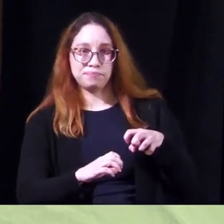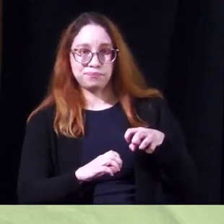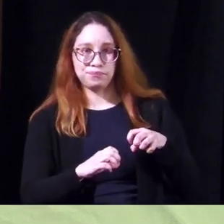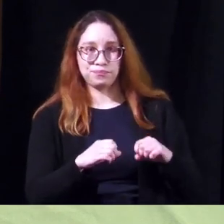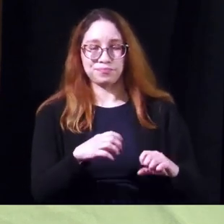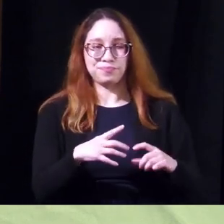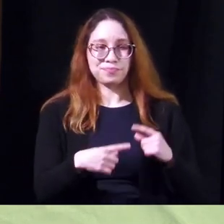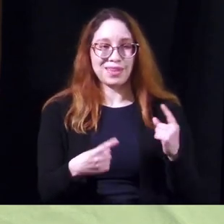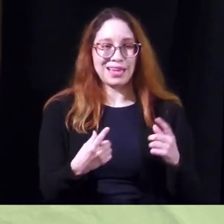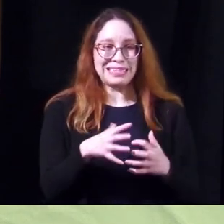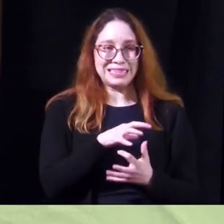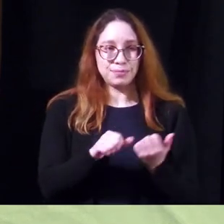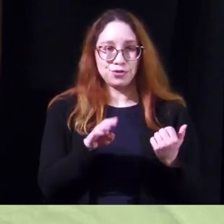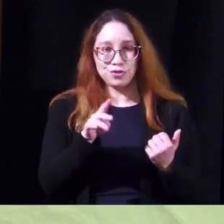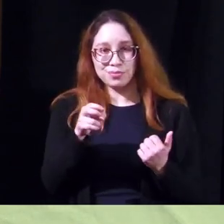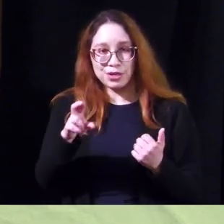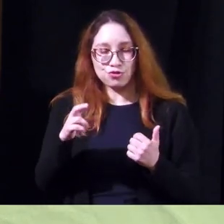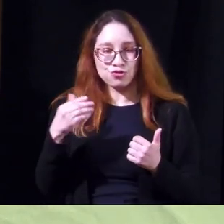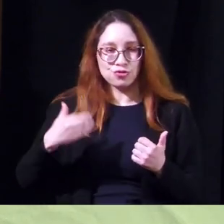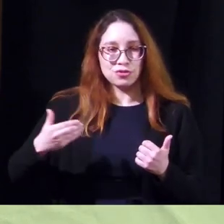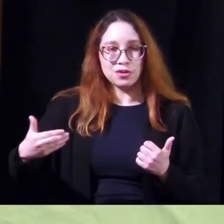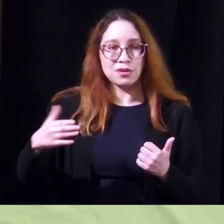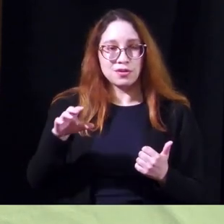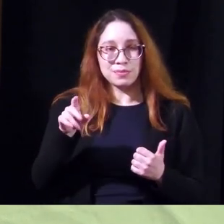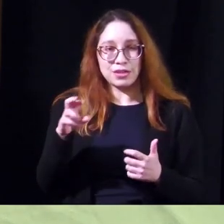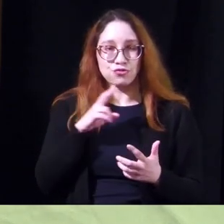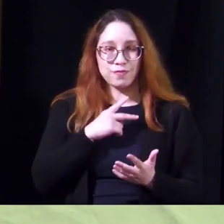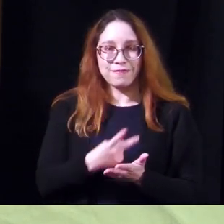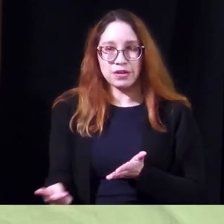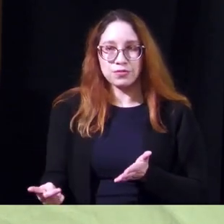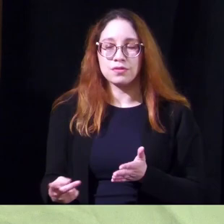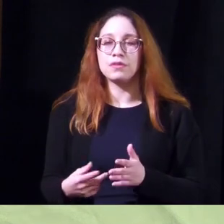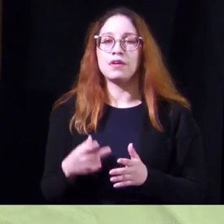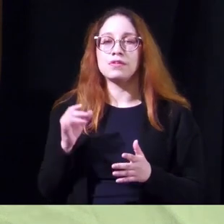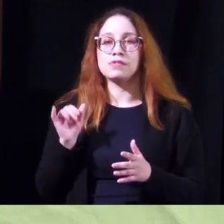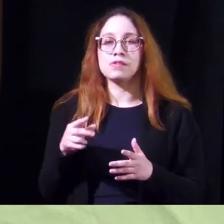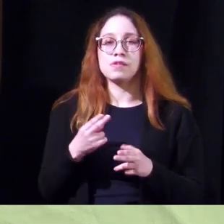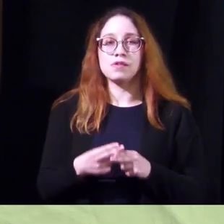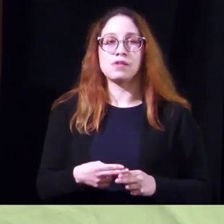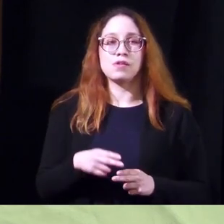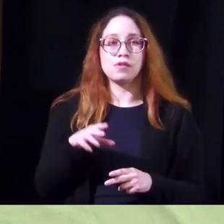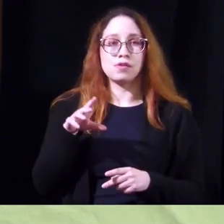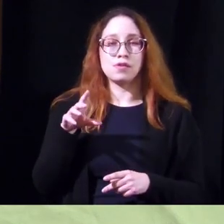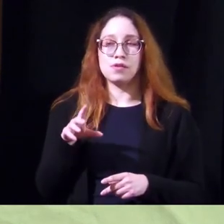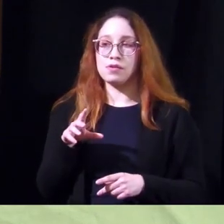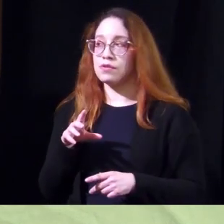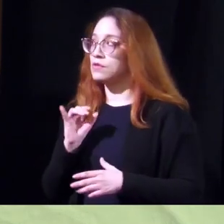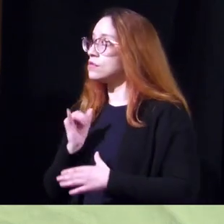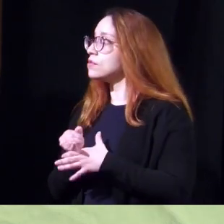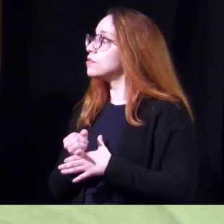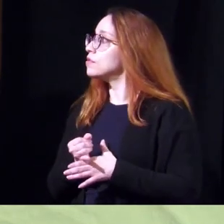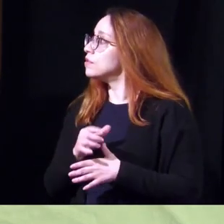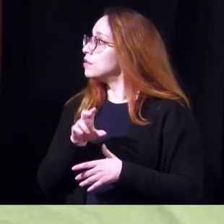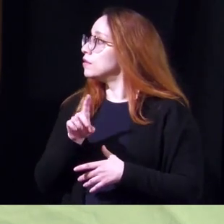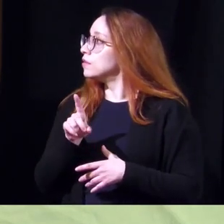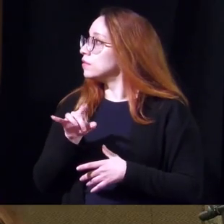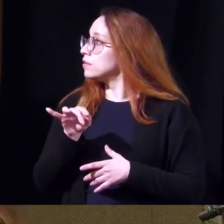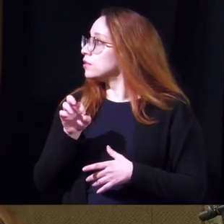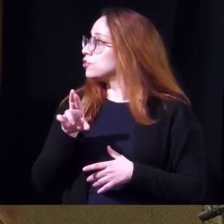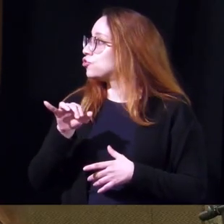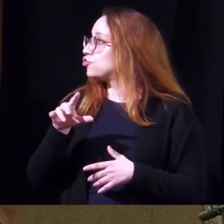causes damage to the bladder and over time the bladder fails so that's called detruser sphincter dyssynergia